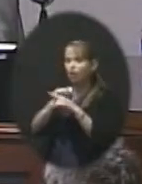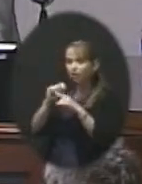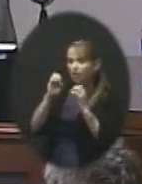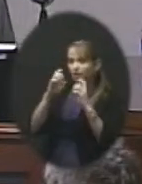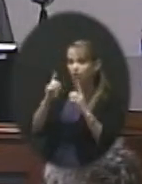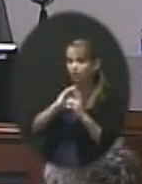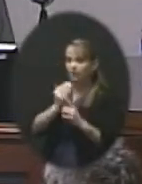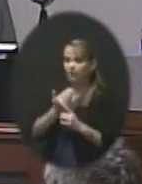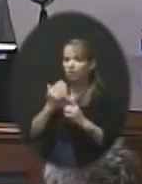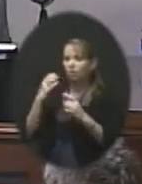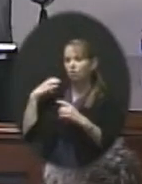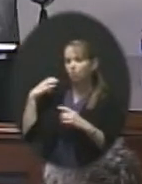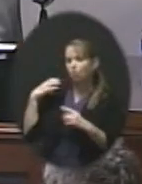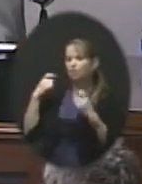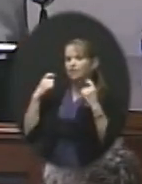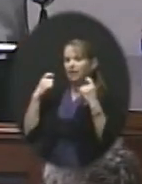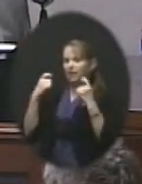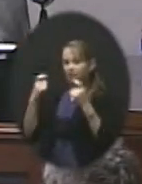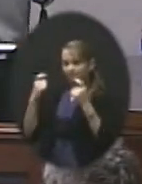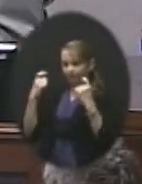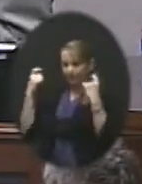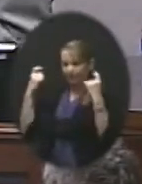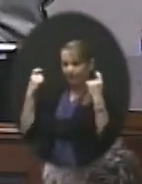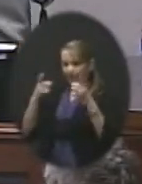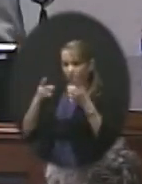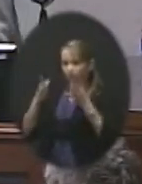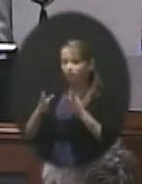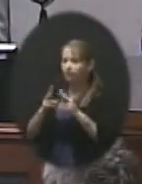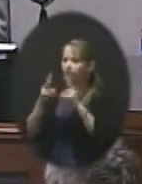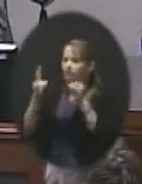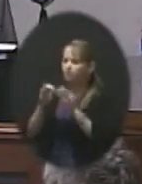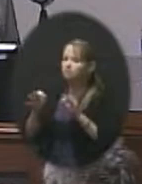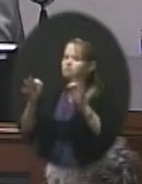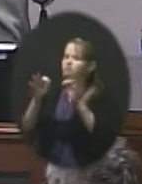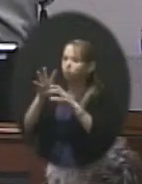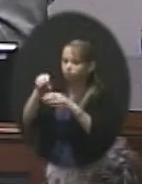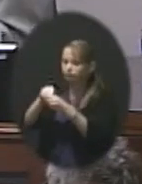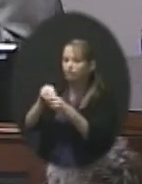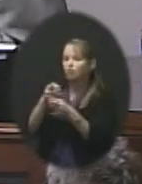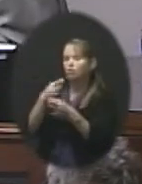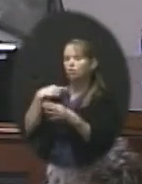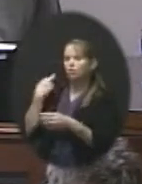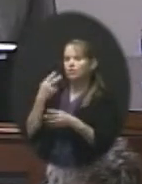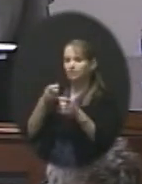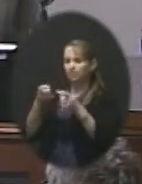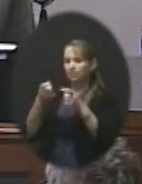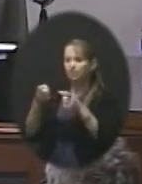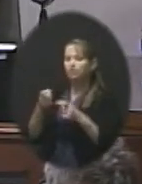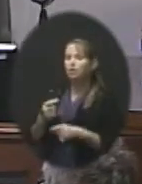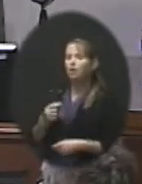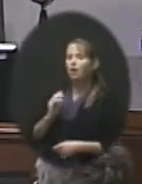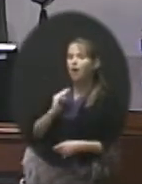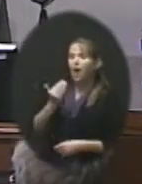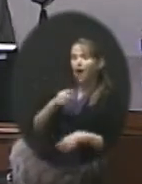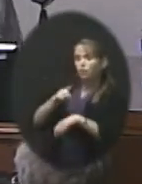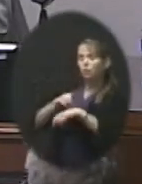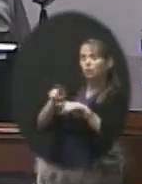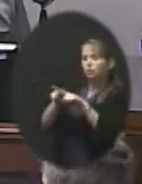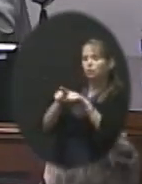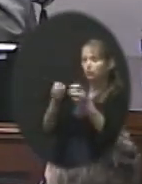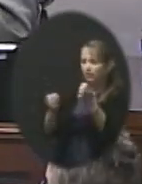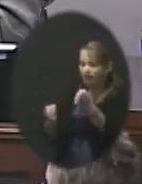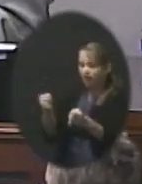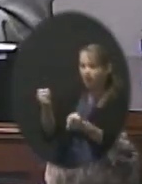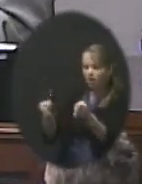directors, very, very important part of our risk management program. One of the duties we have is to evaluate the physical readiness of our